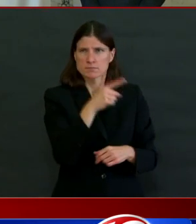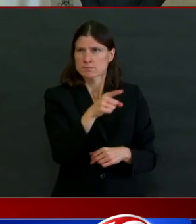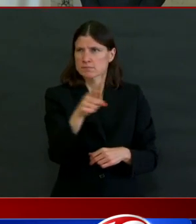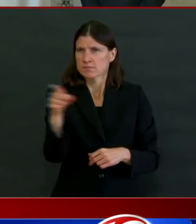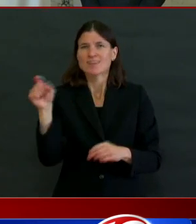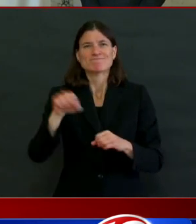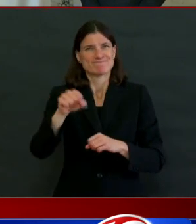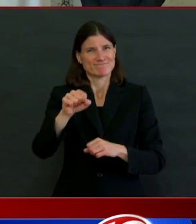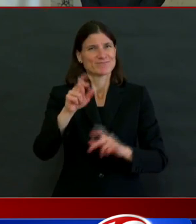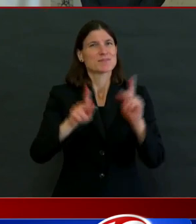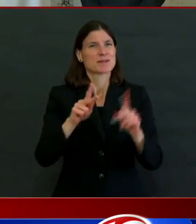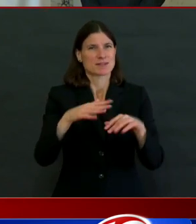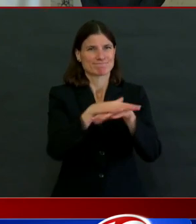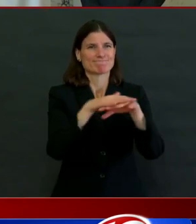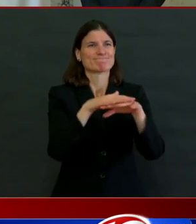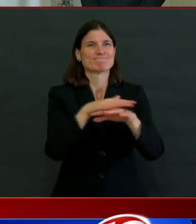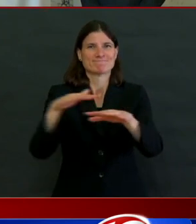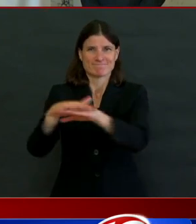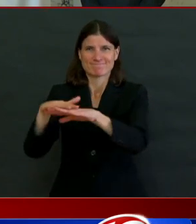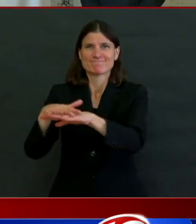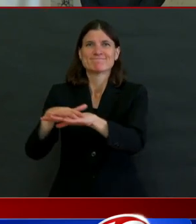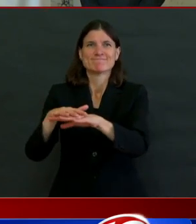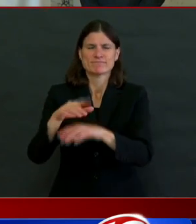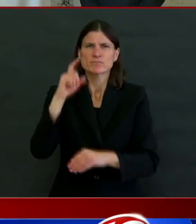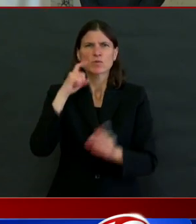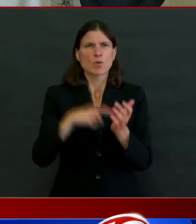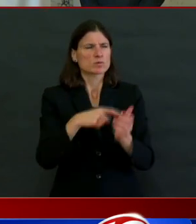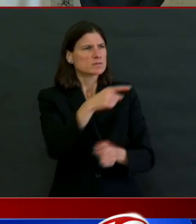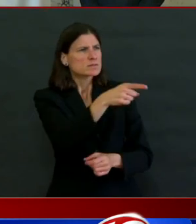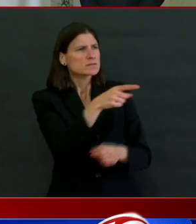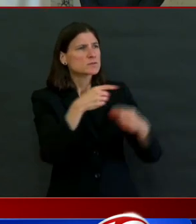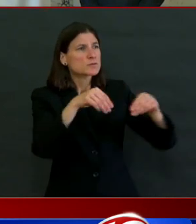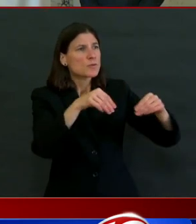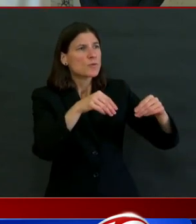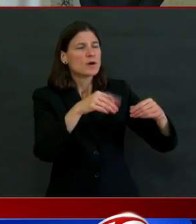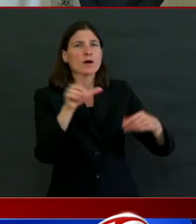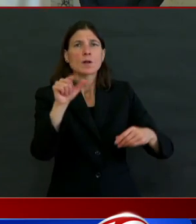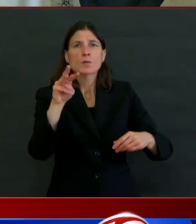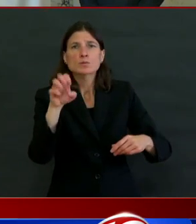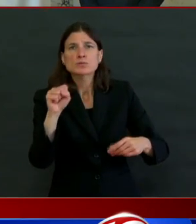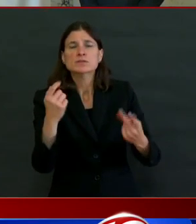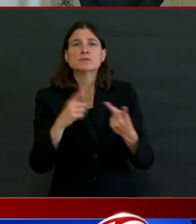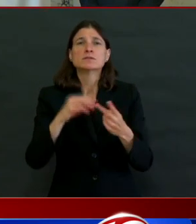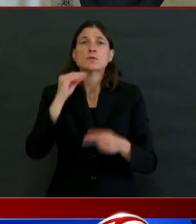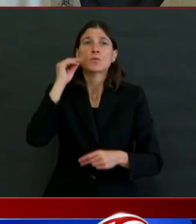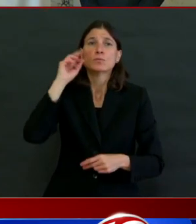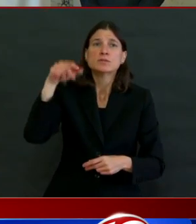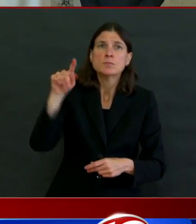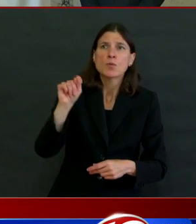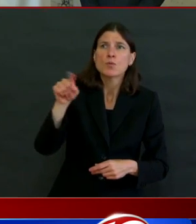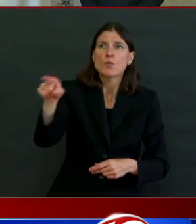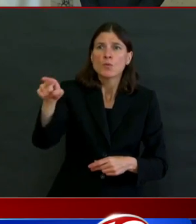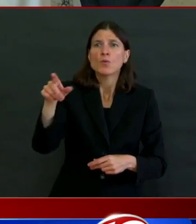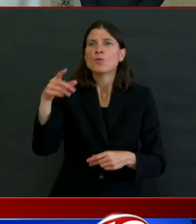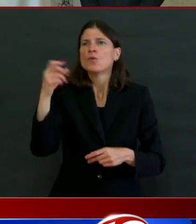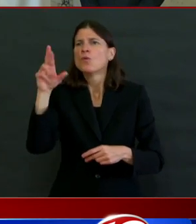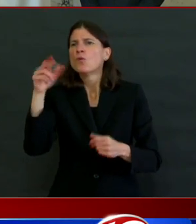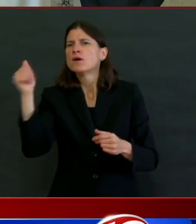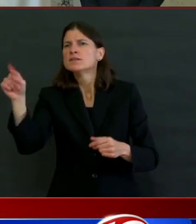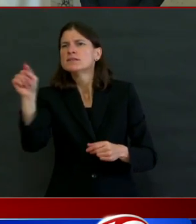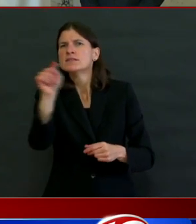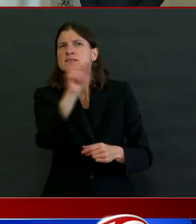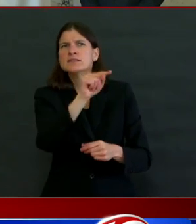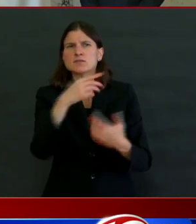crowds so that we can get on it and disperse them. And we'll continue to improve our enforcement. The